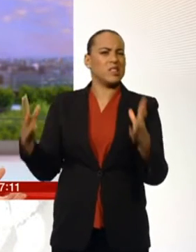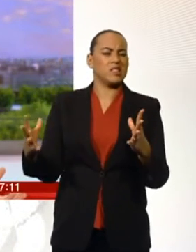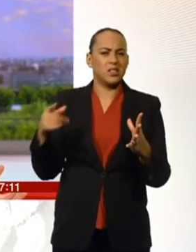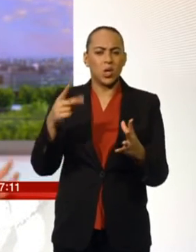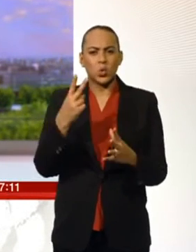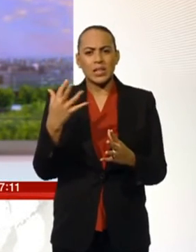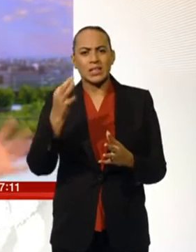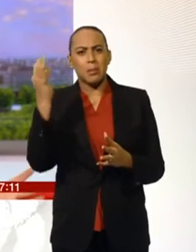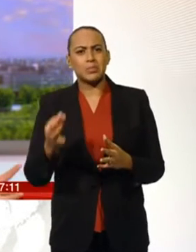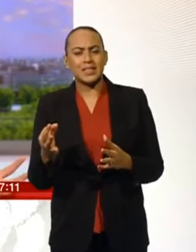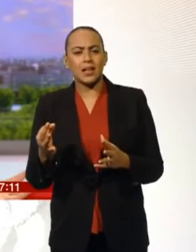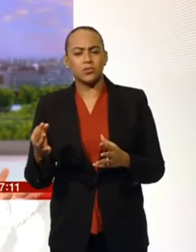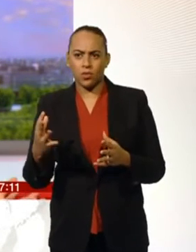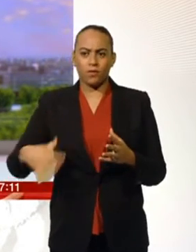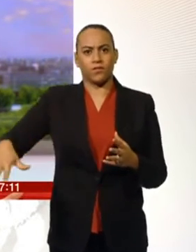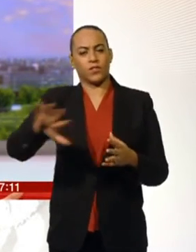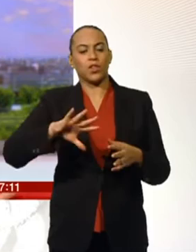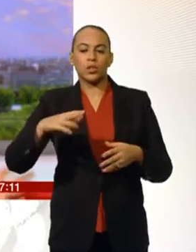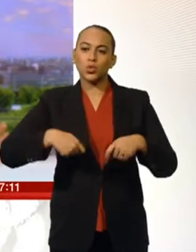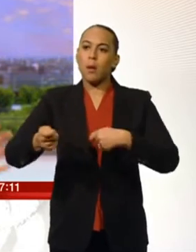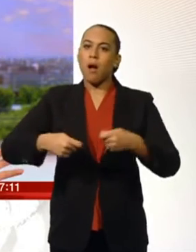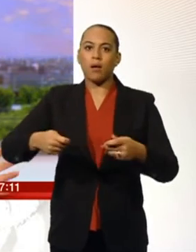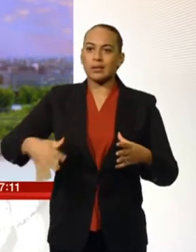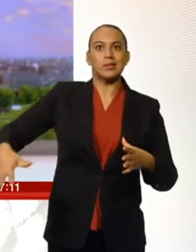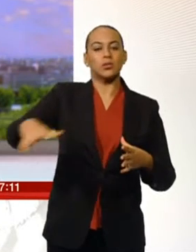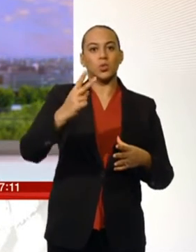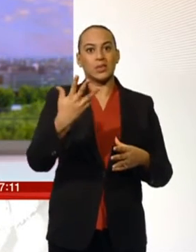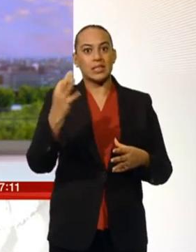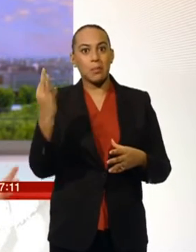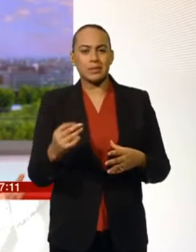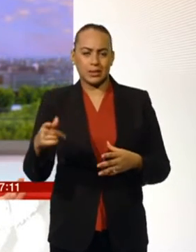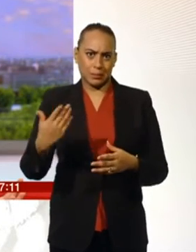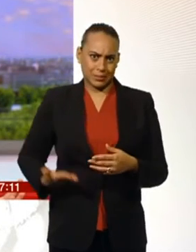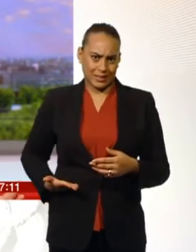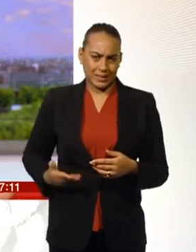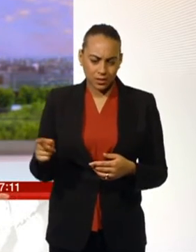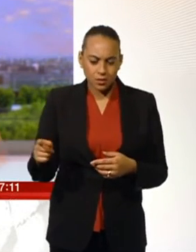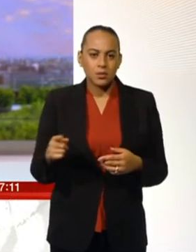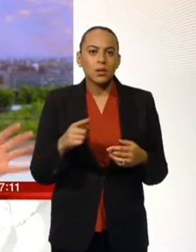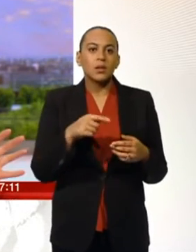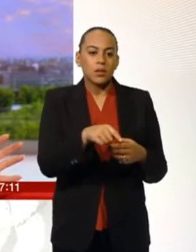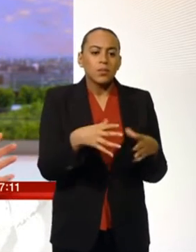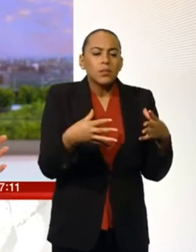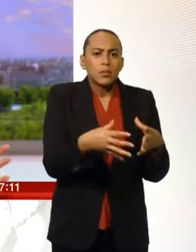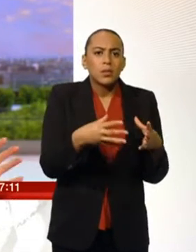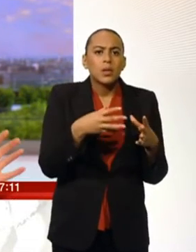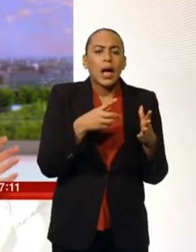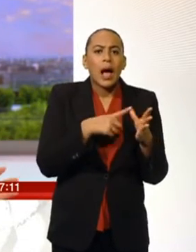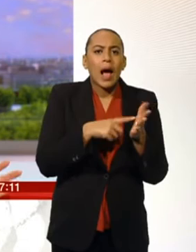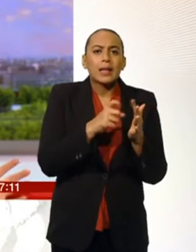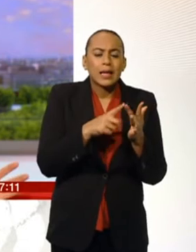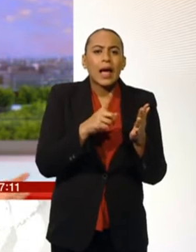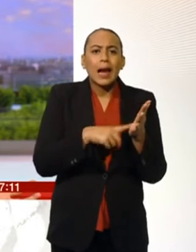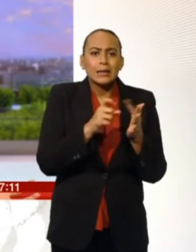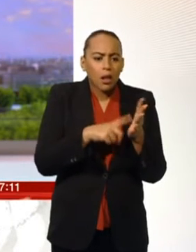% of the market share of the grocery sector. And Aldi and Niddle together have only got 11%. So they're very small in comparison, but they have